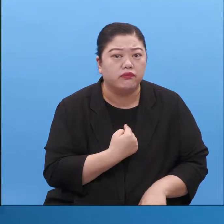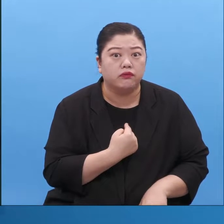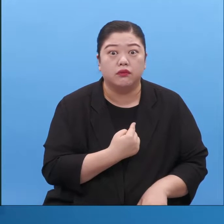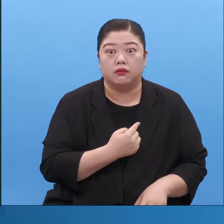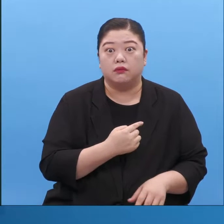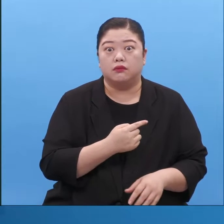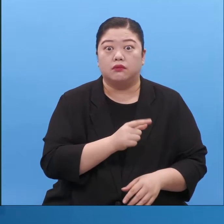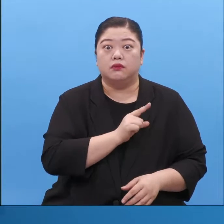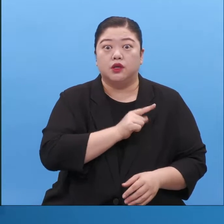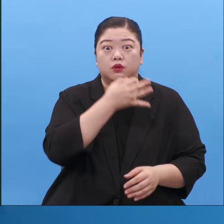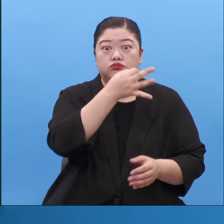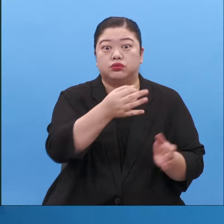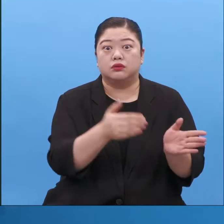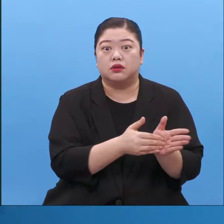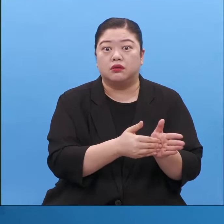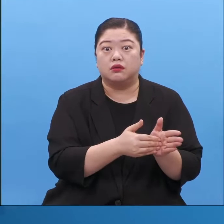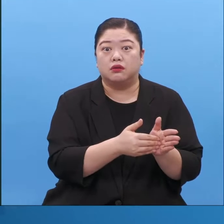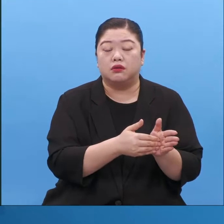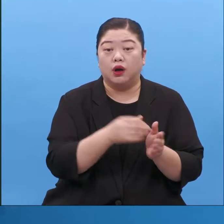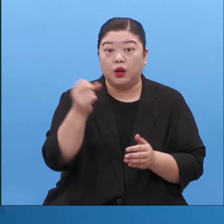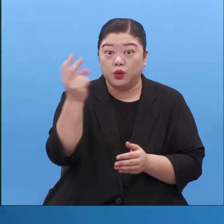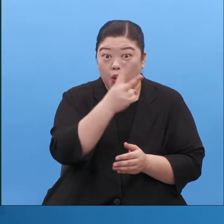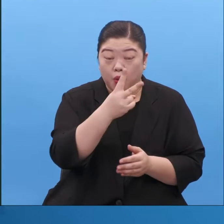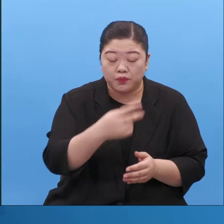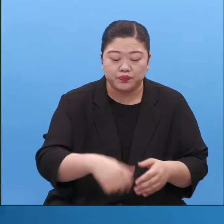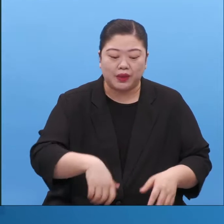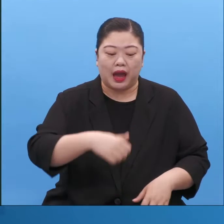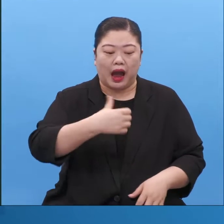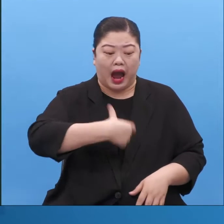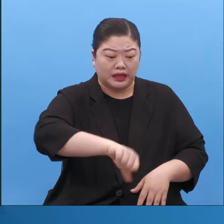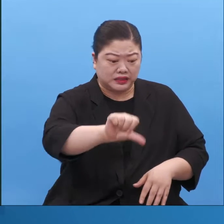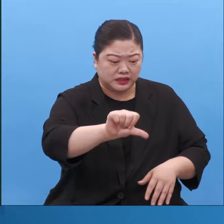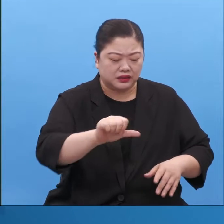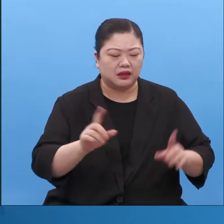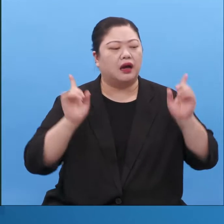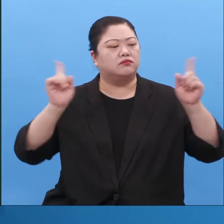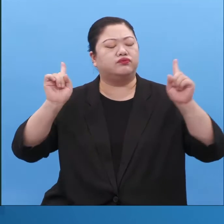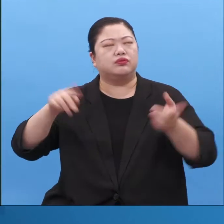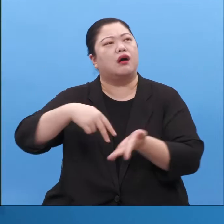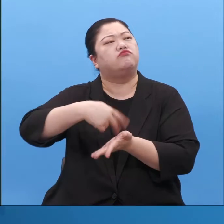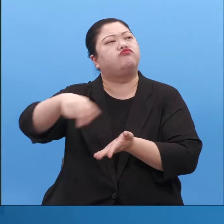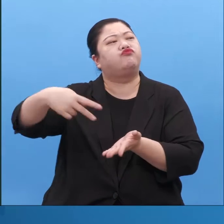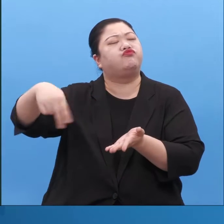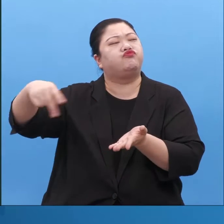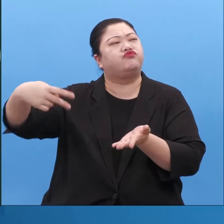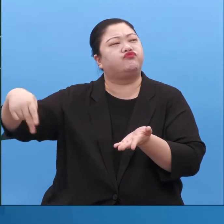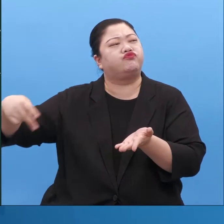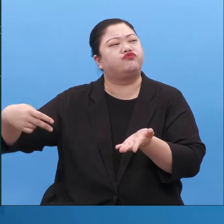that they are the prodigal son that they are the son who is not able to come back home